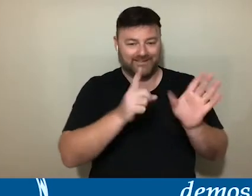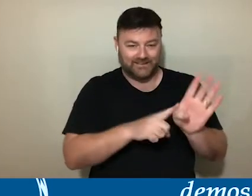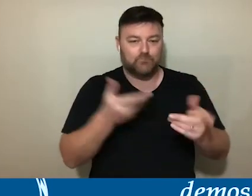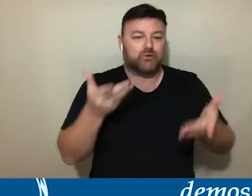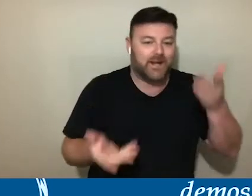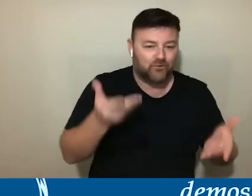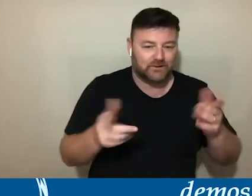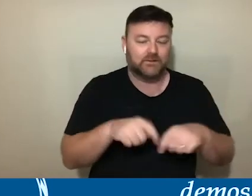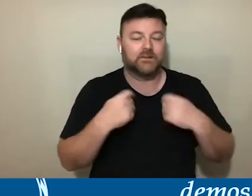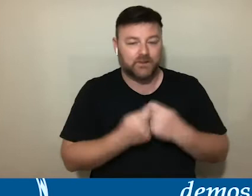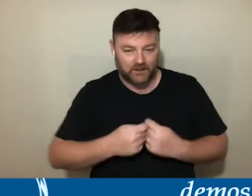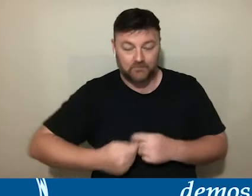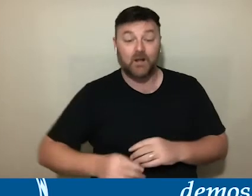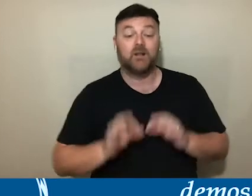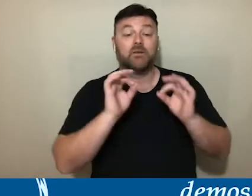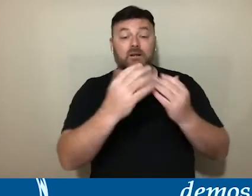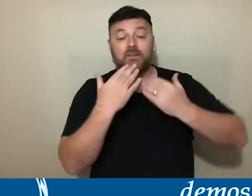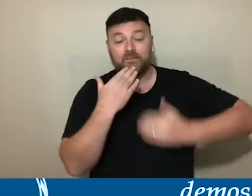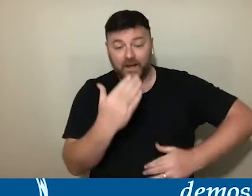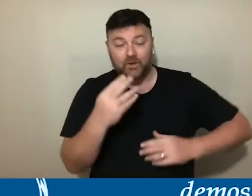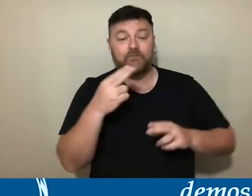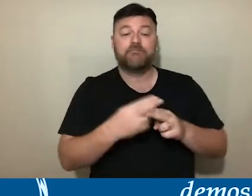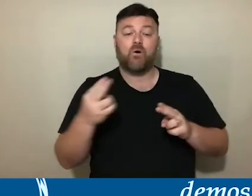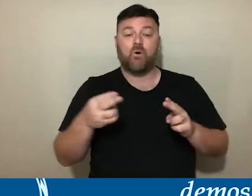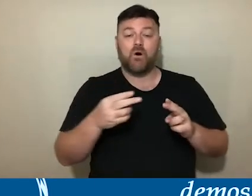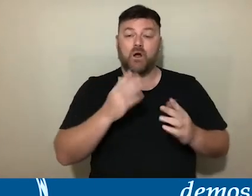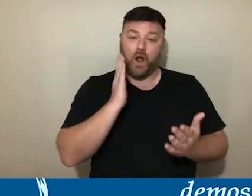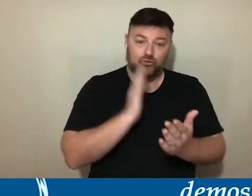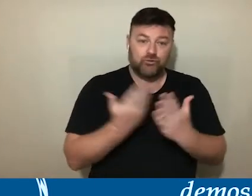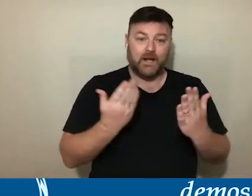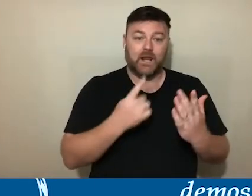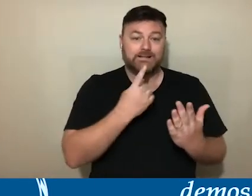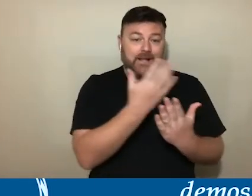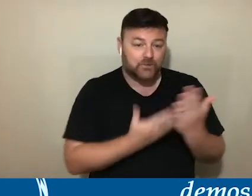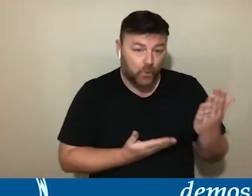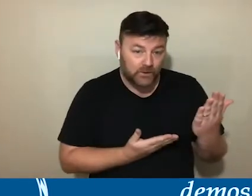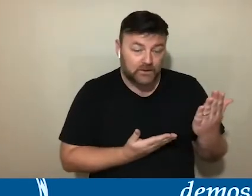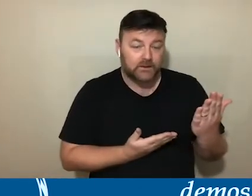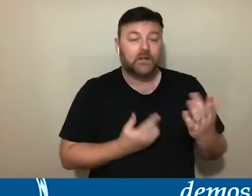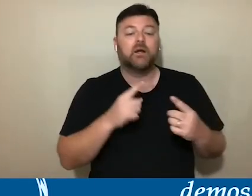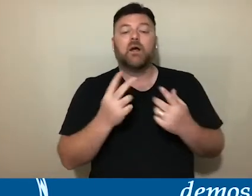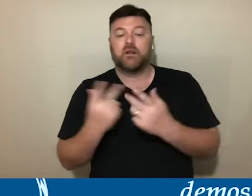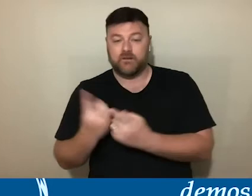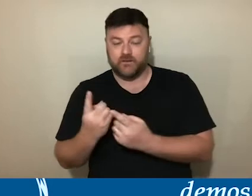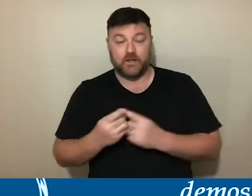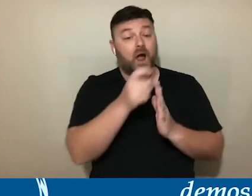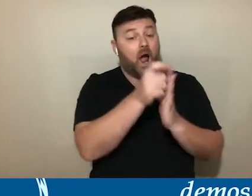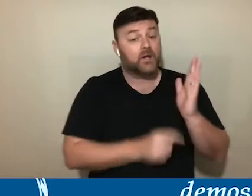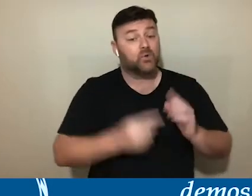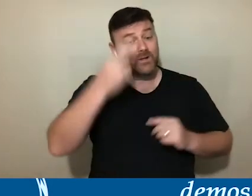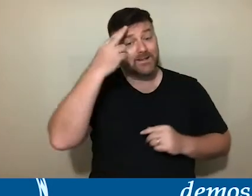especially at the direct testimonies and pictures that sustain the arguments presented herein. The article title is